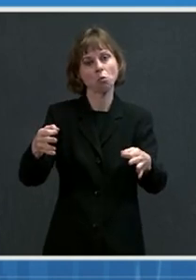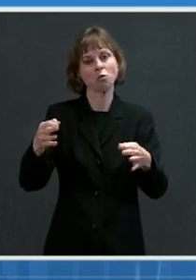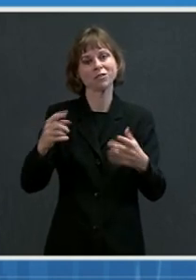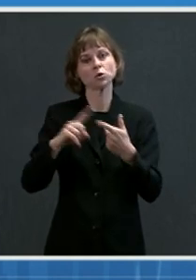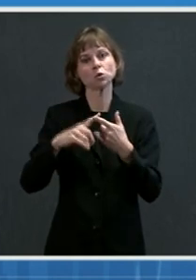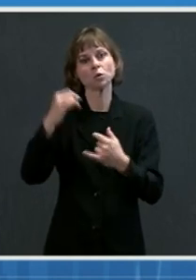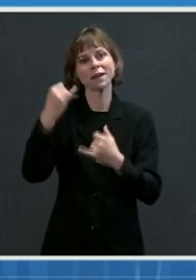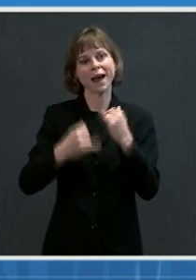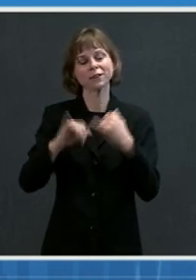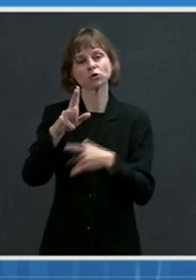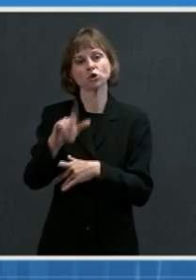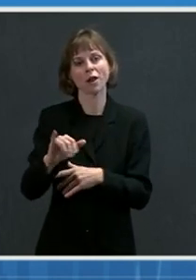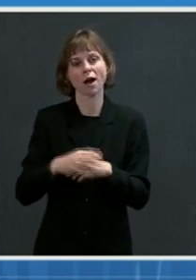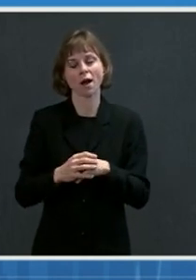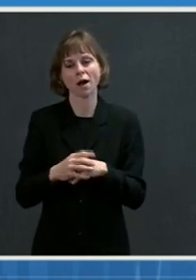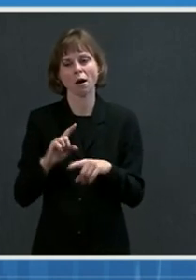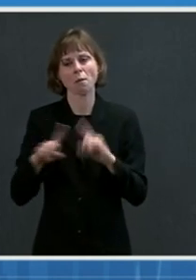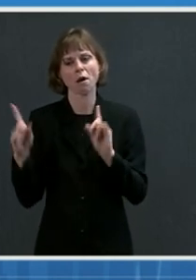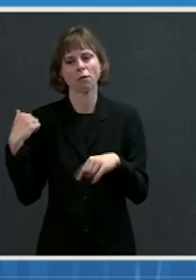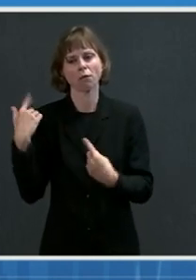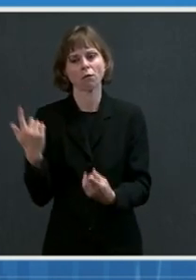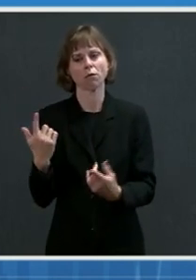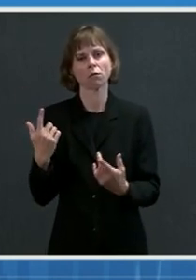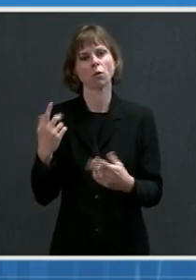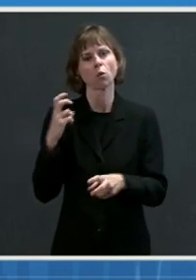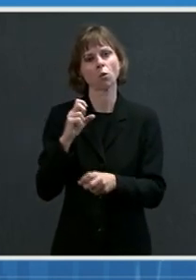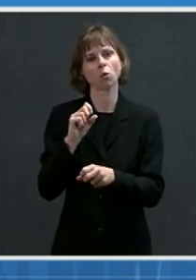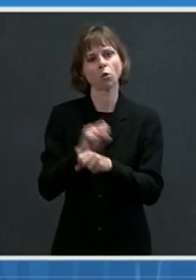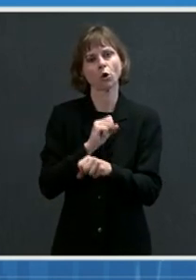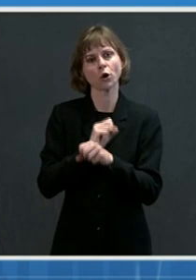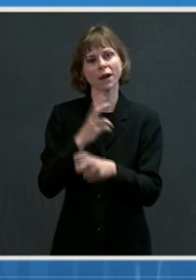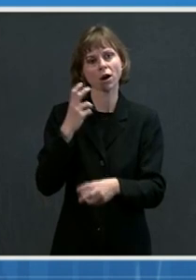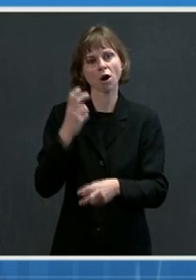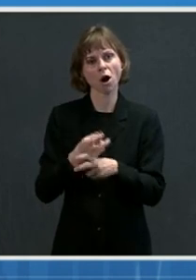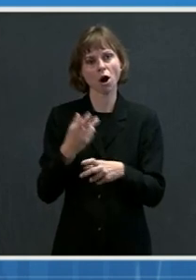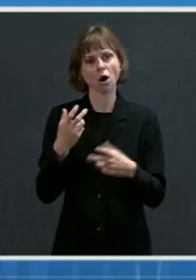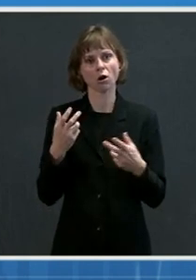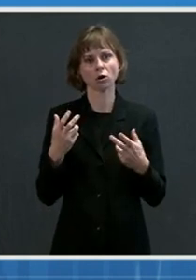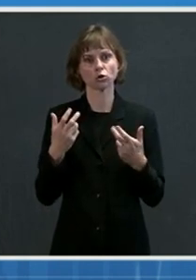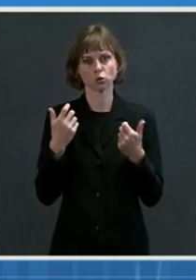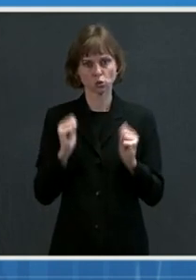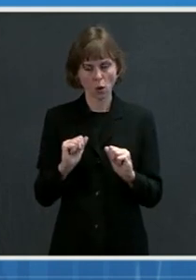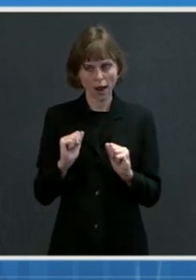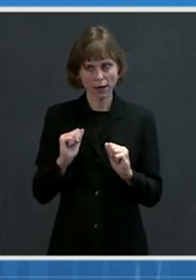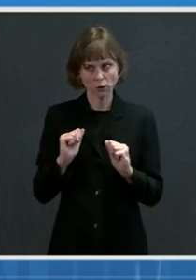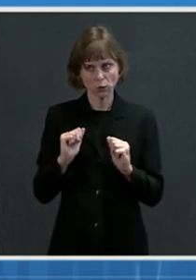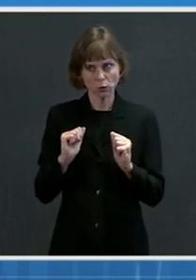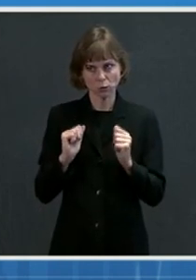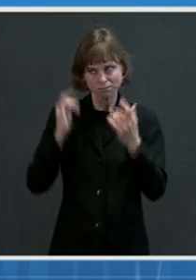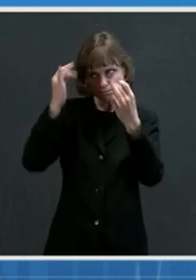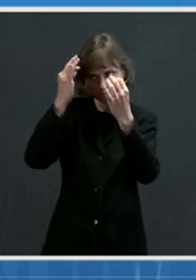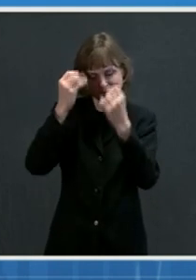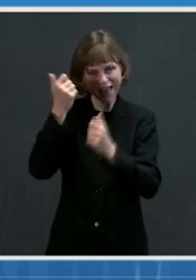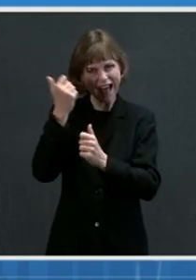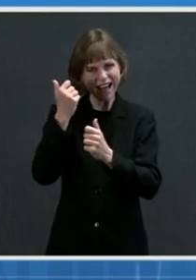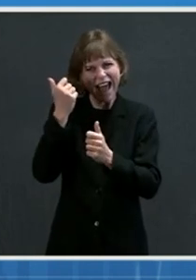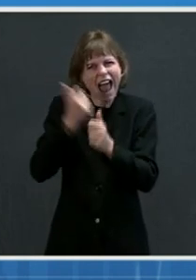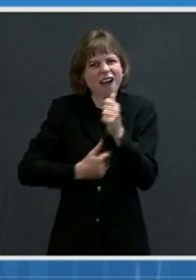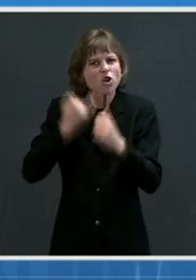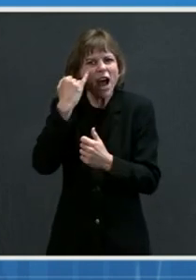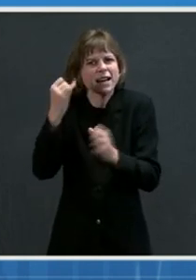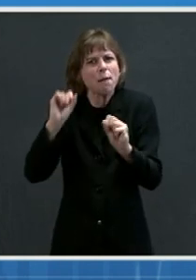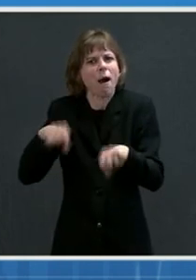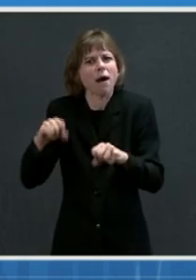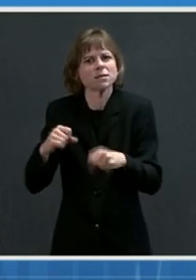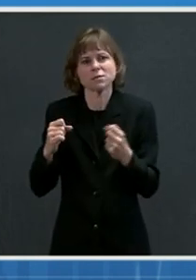All the while, though, we've been hard at work to try to take every idea we can, small or large with